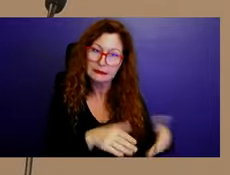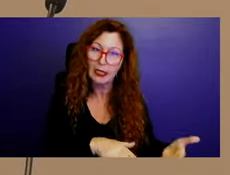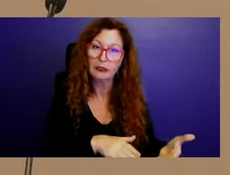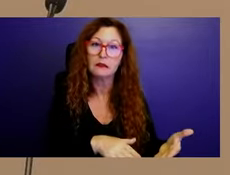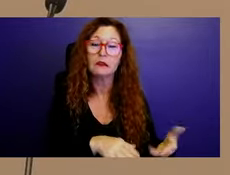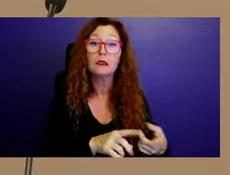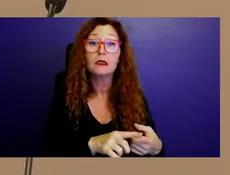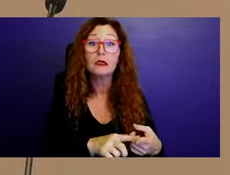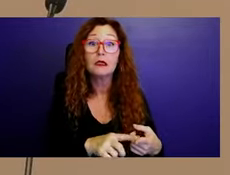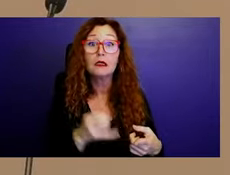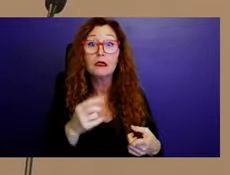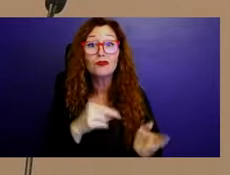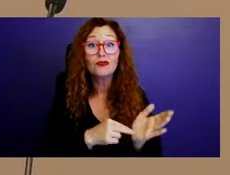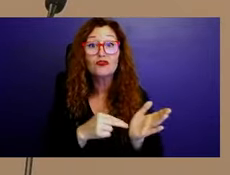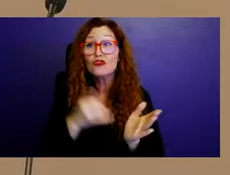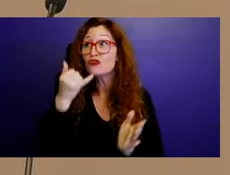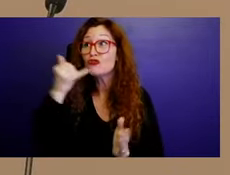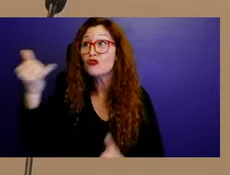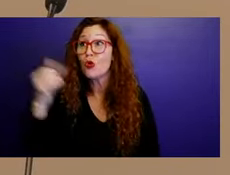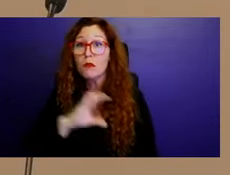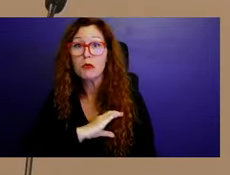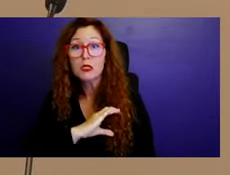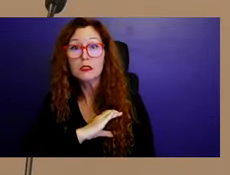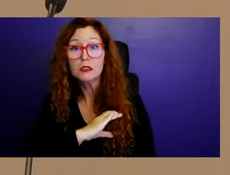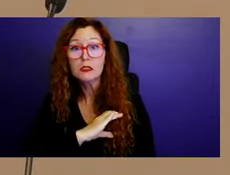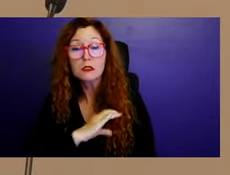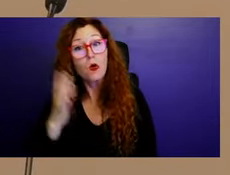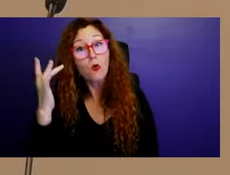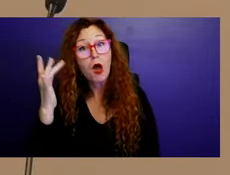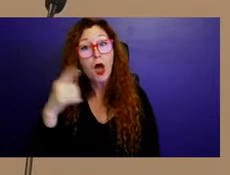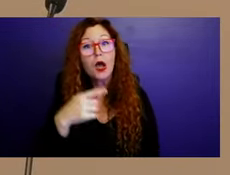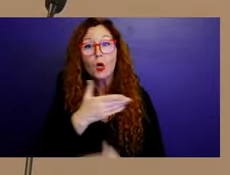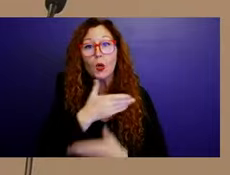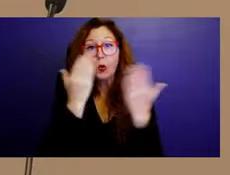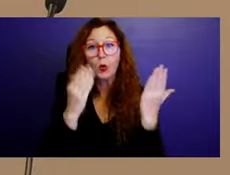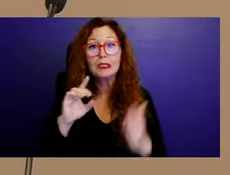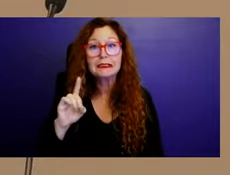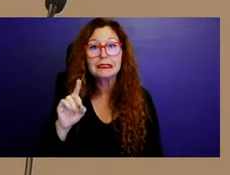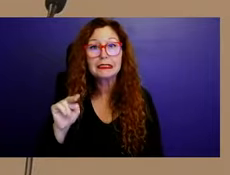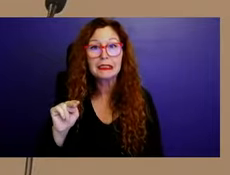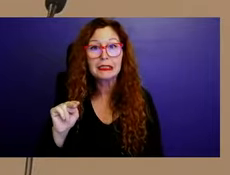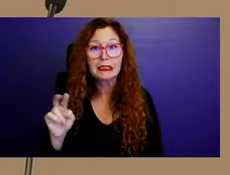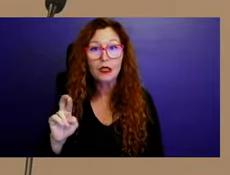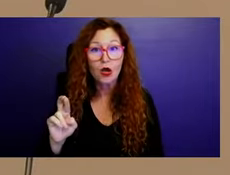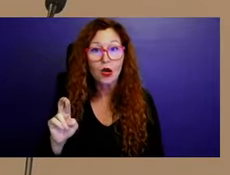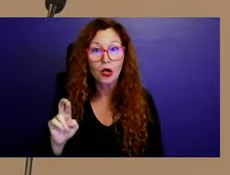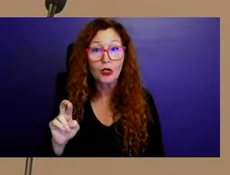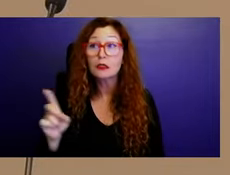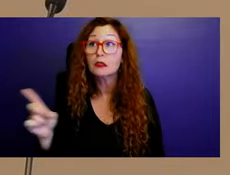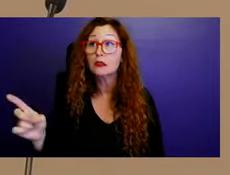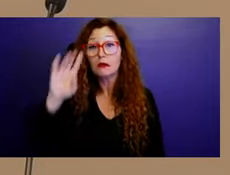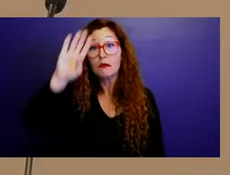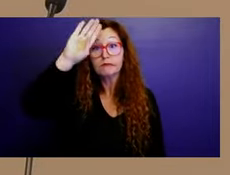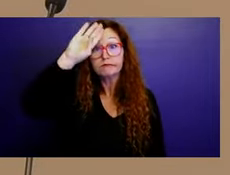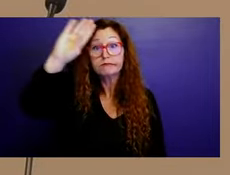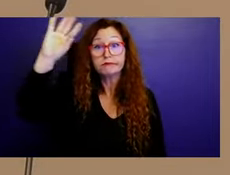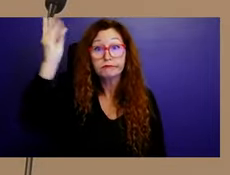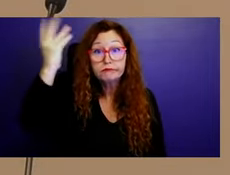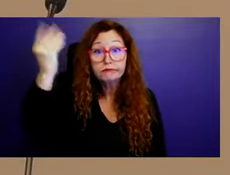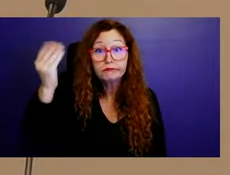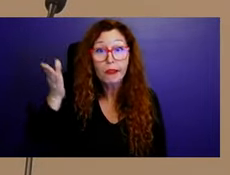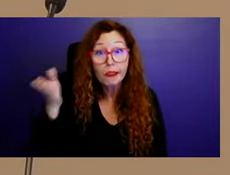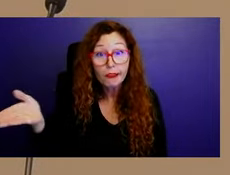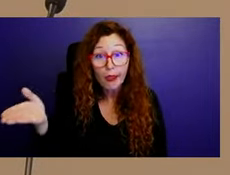They walked in illegally and as the paramedics are standing there pronouncing her dead, I heard a noise behind me. I